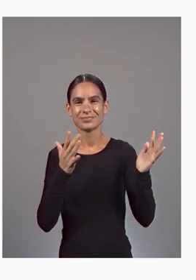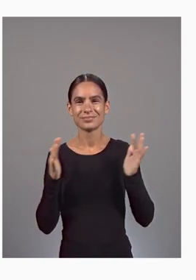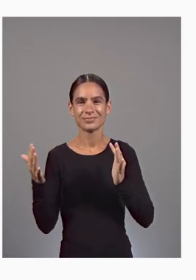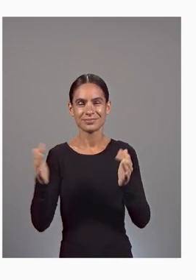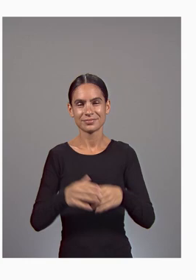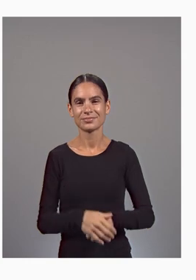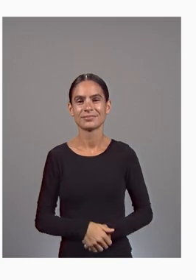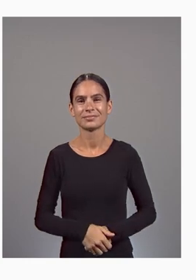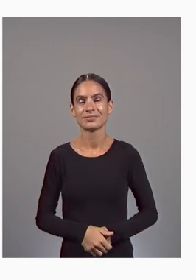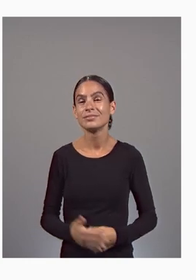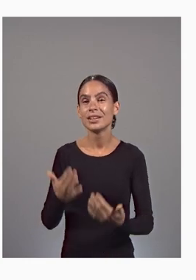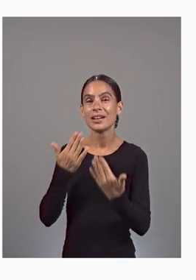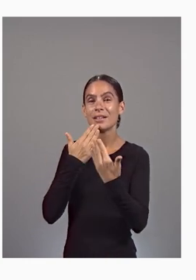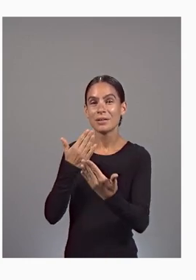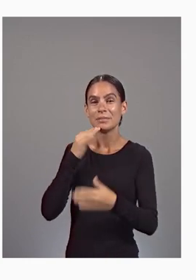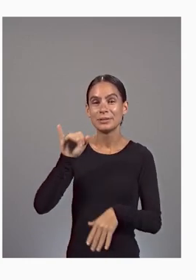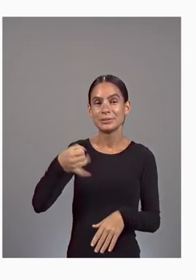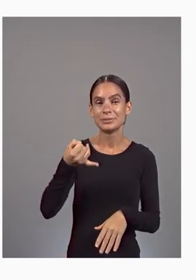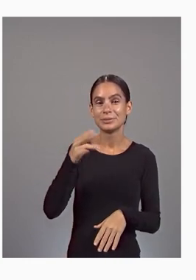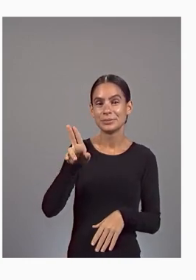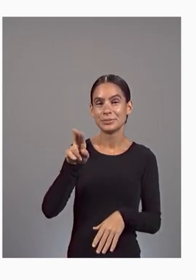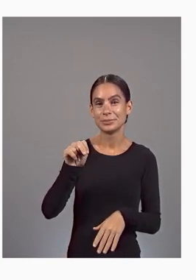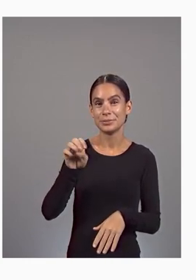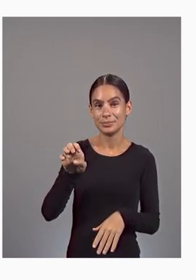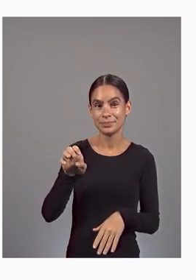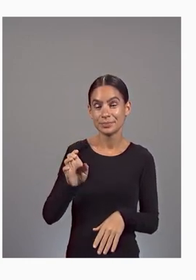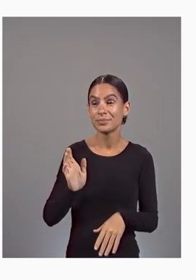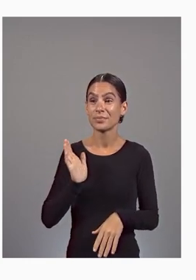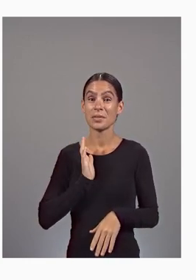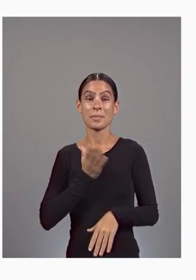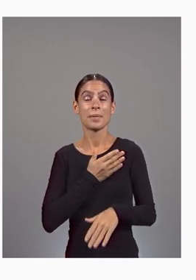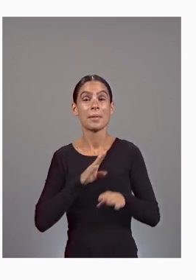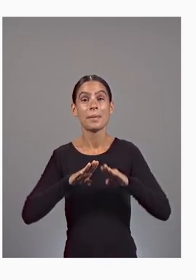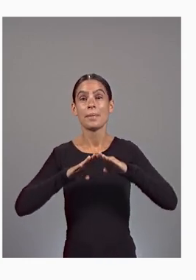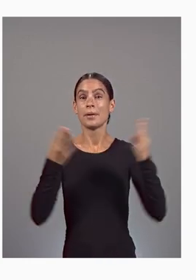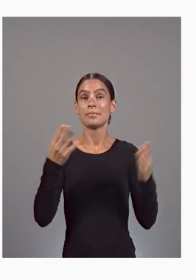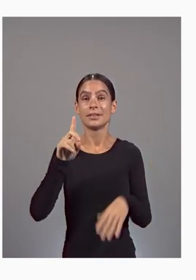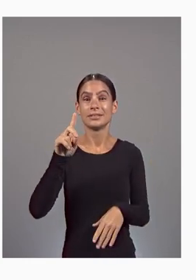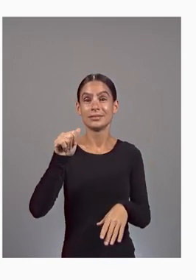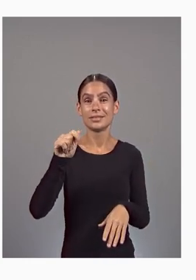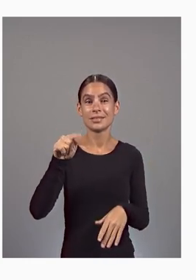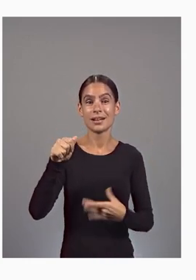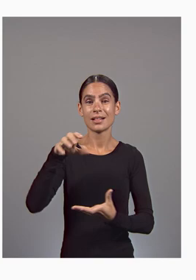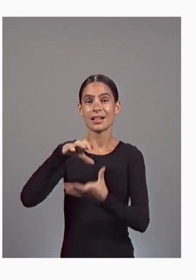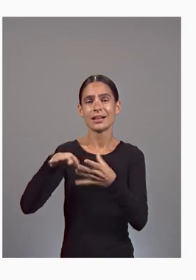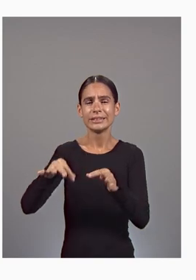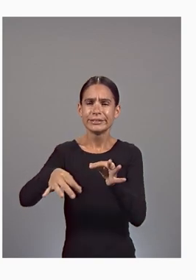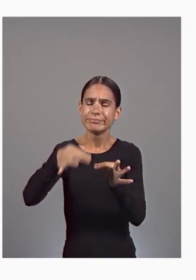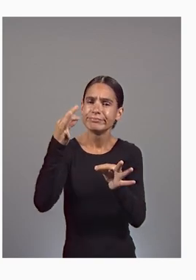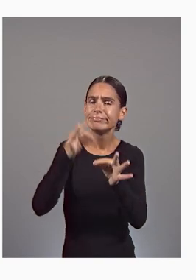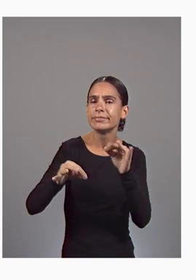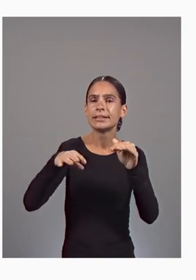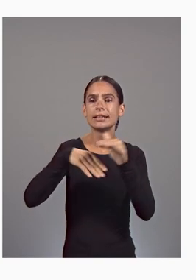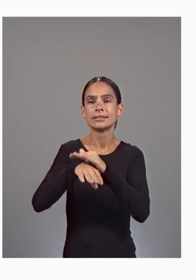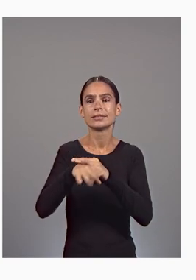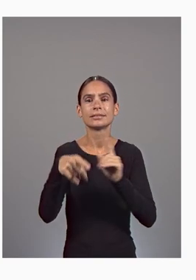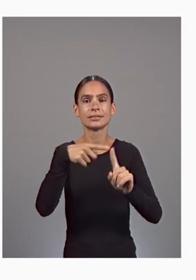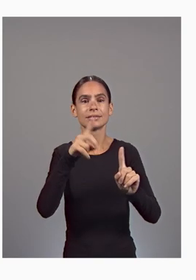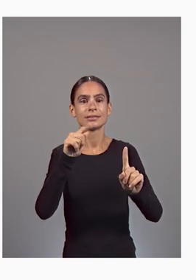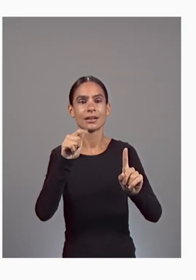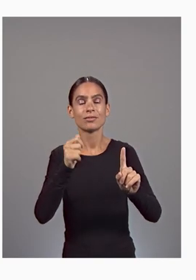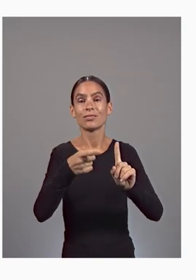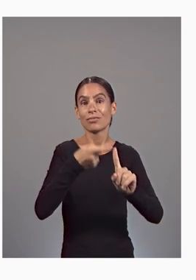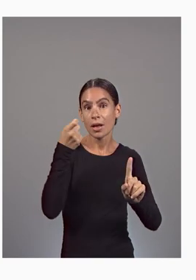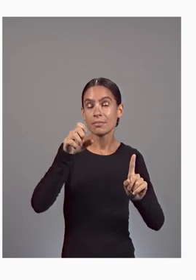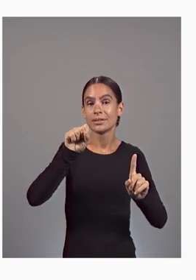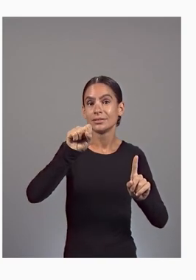Thank you, Jun. Our open data cloud simplifies access to data from software-as-a-service applications. With